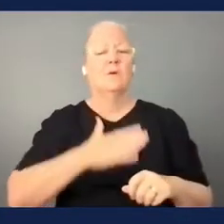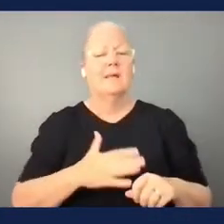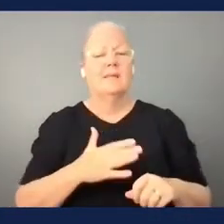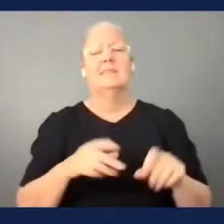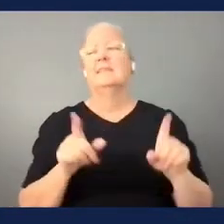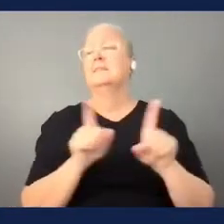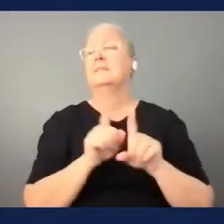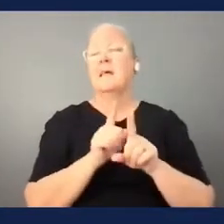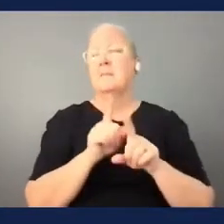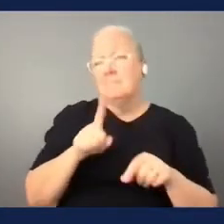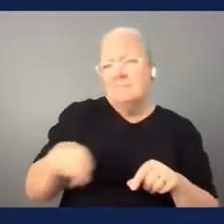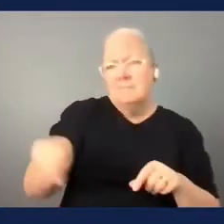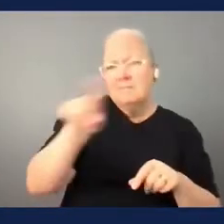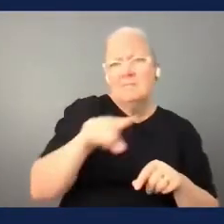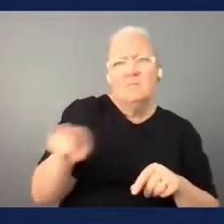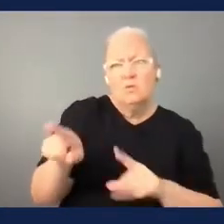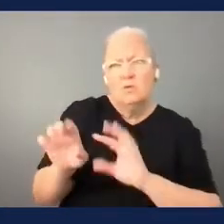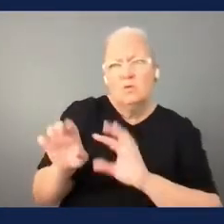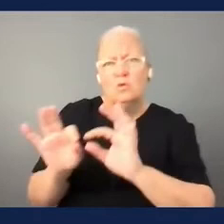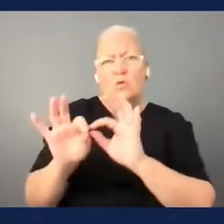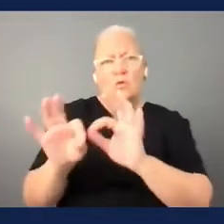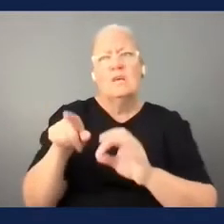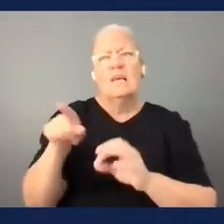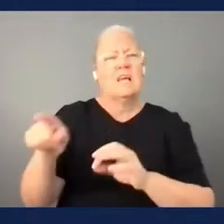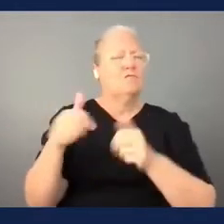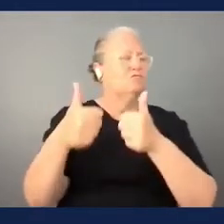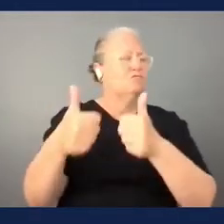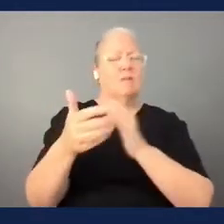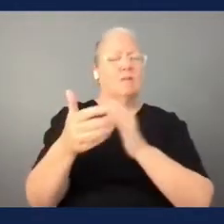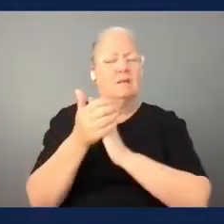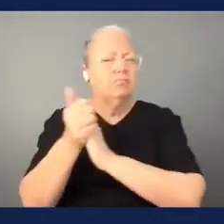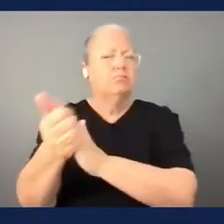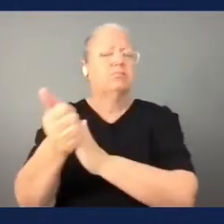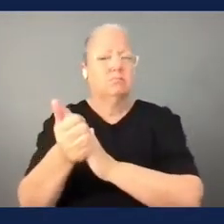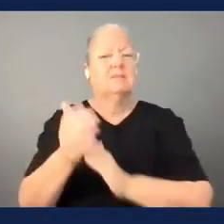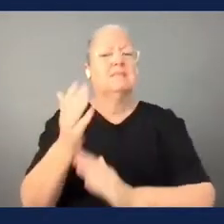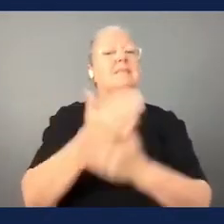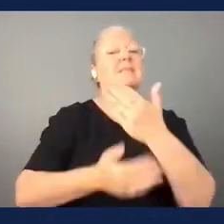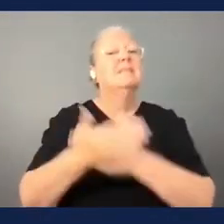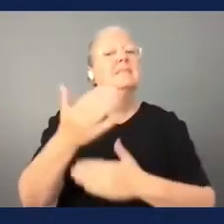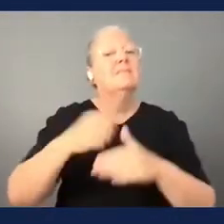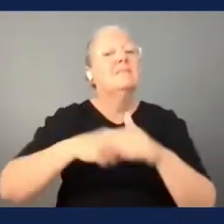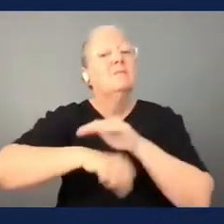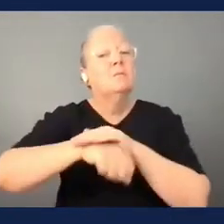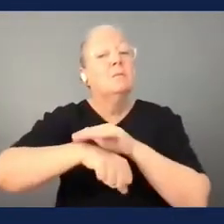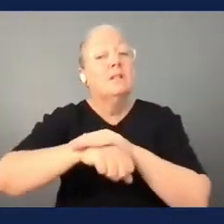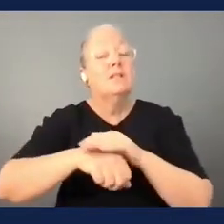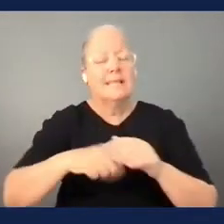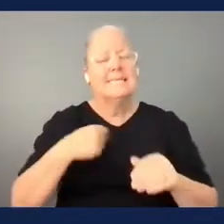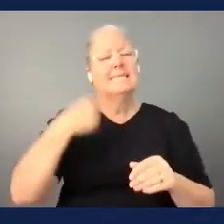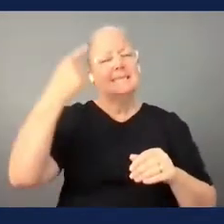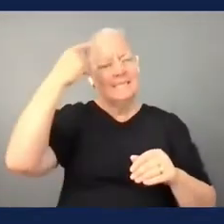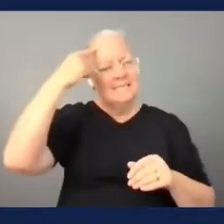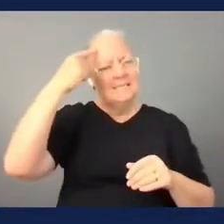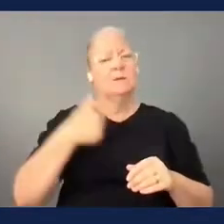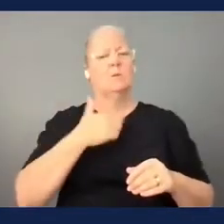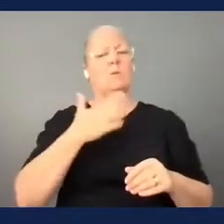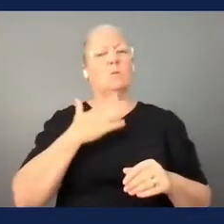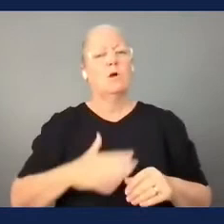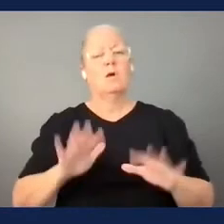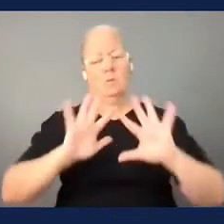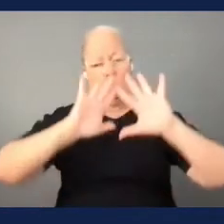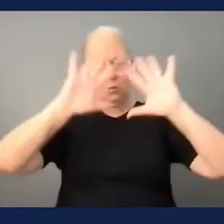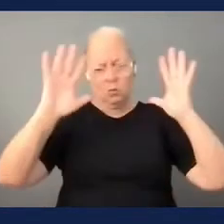are leading in disability football um and like we wanted just to have like approach all football scenes like across the world but like